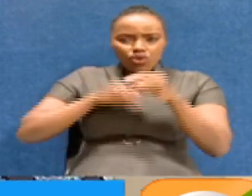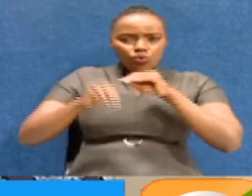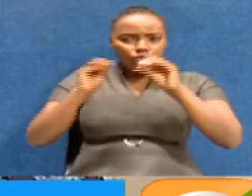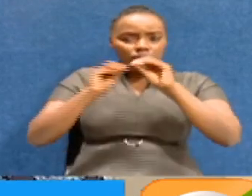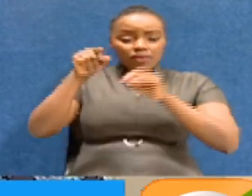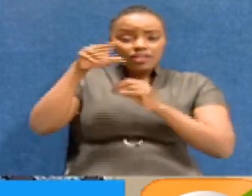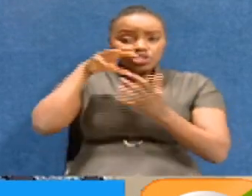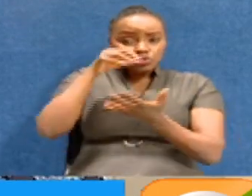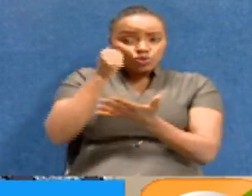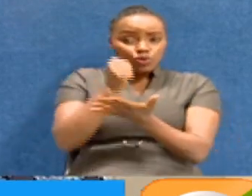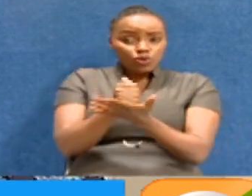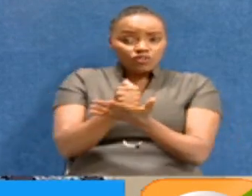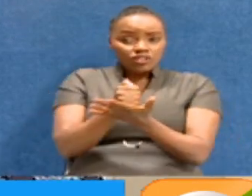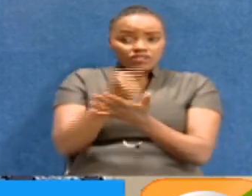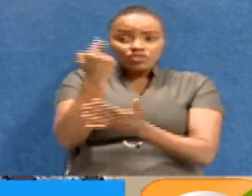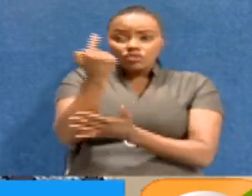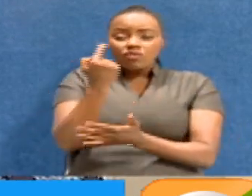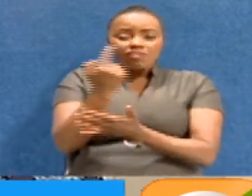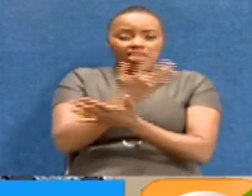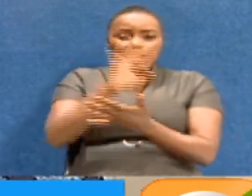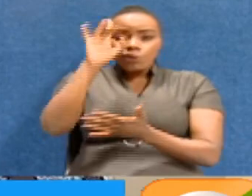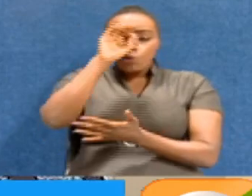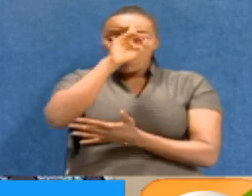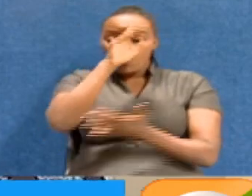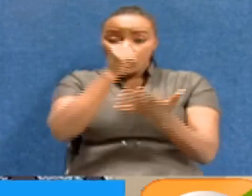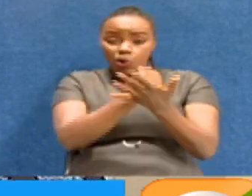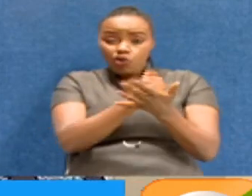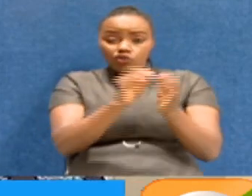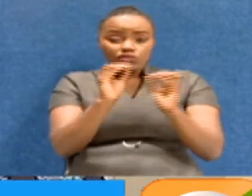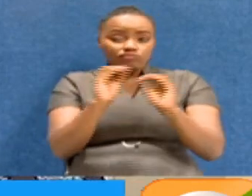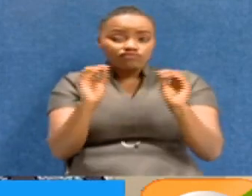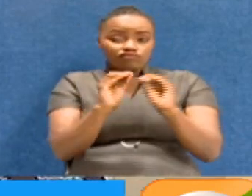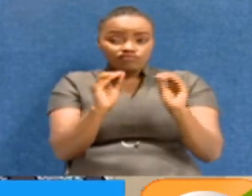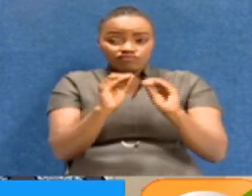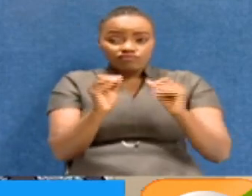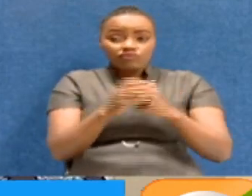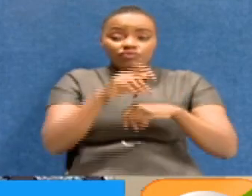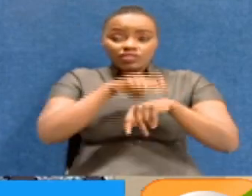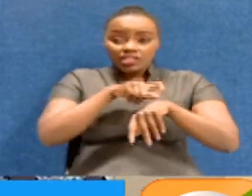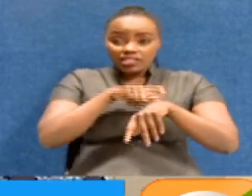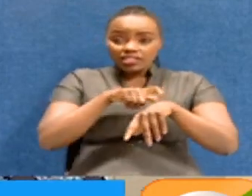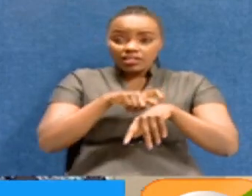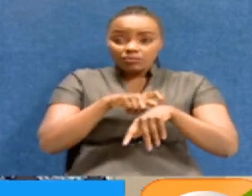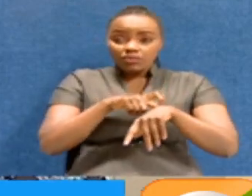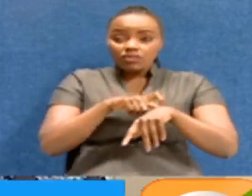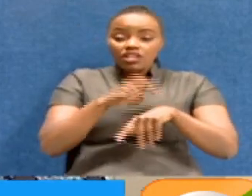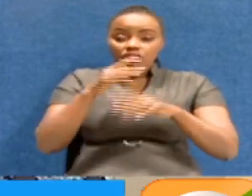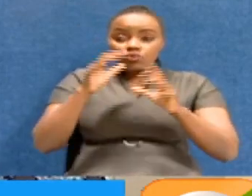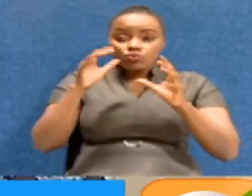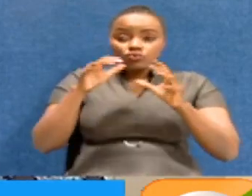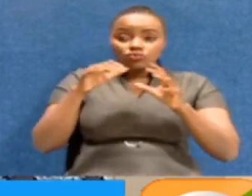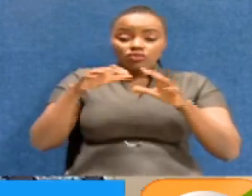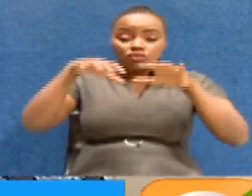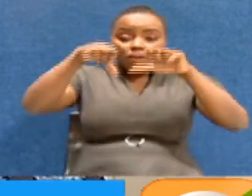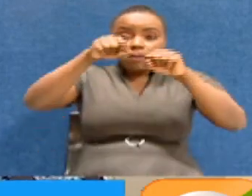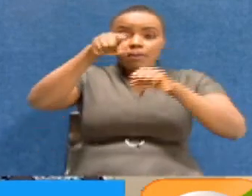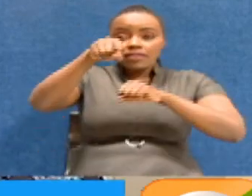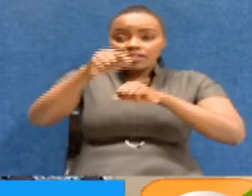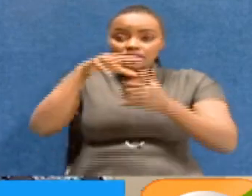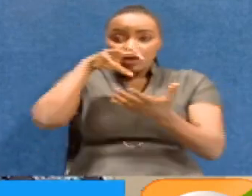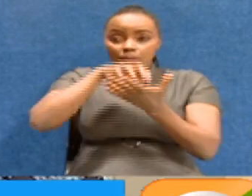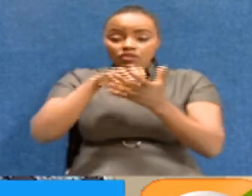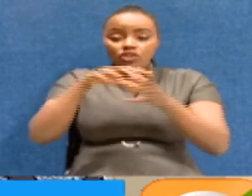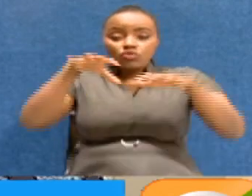office is not just any office. And when you take that crown, I think it's important you